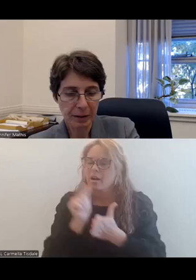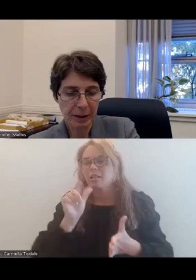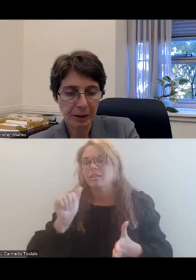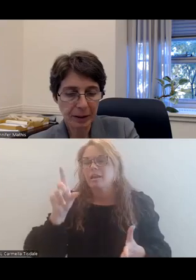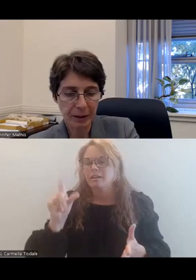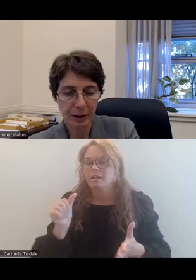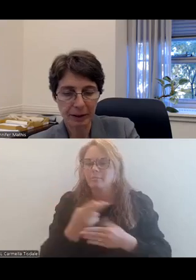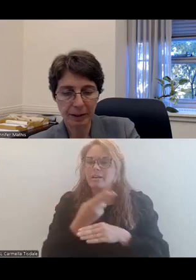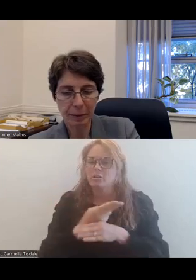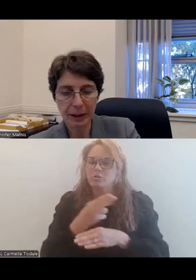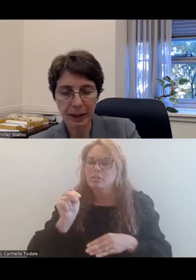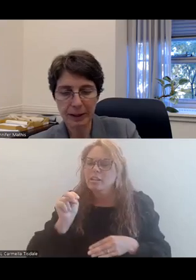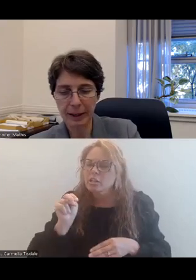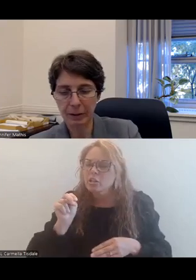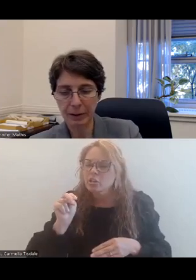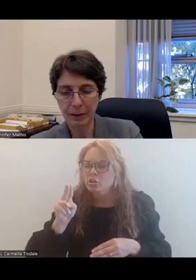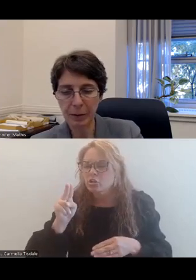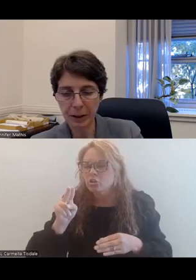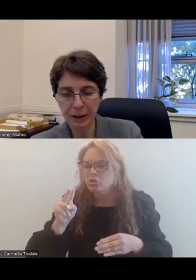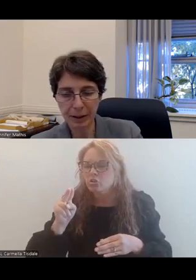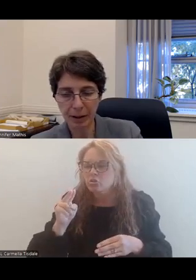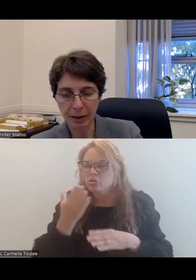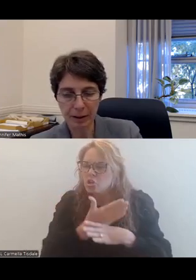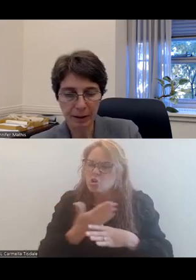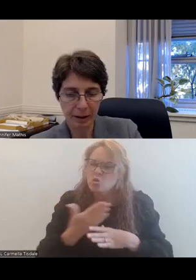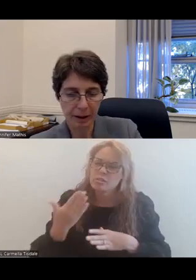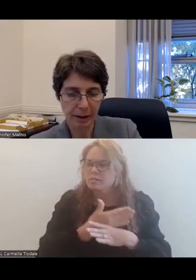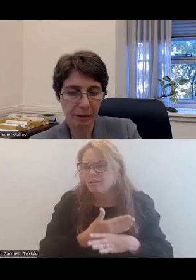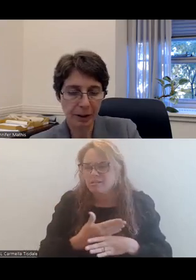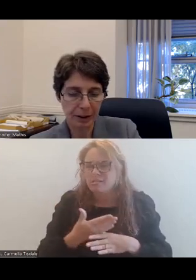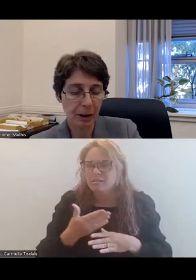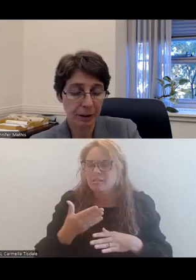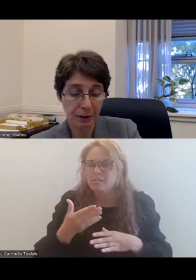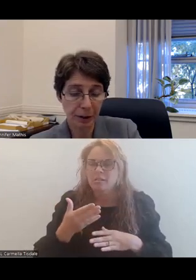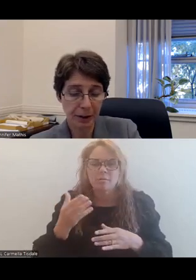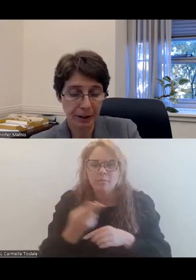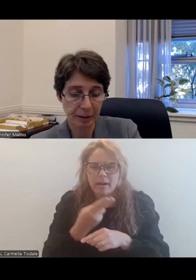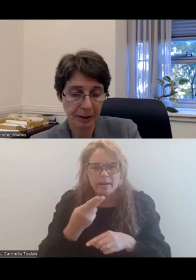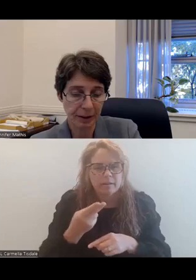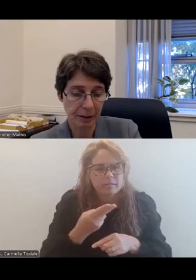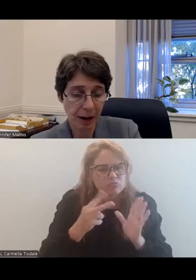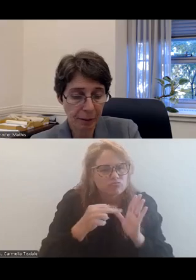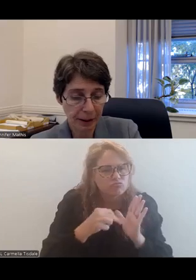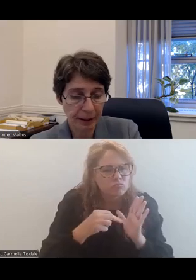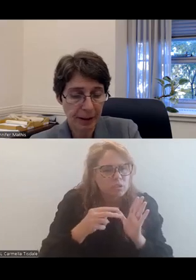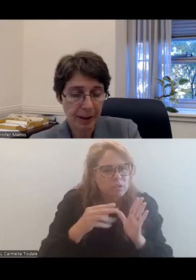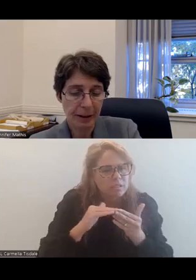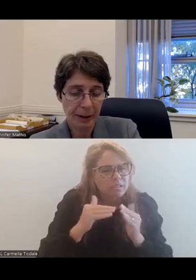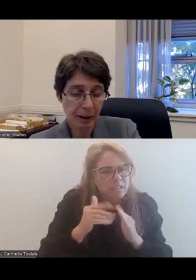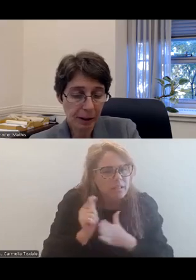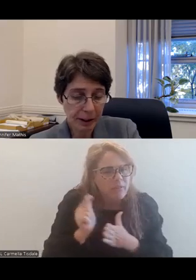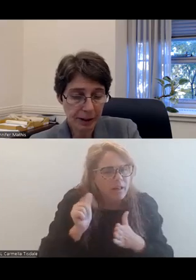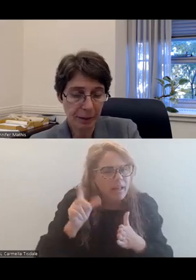by using a nuisance ordinance to penalize landlords for emergency calls for emergency services at their properties